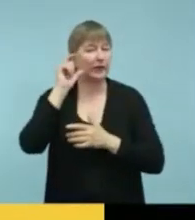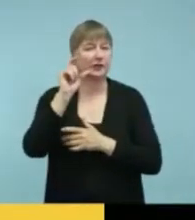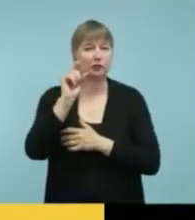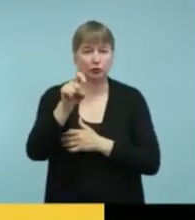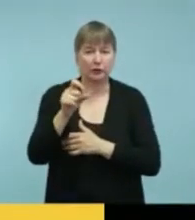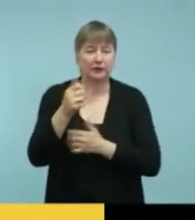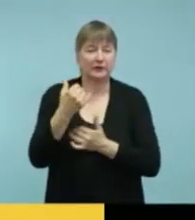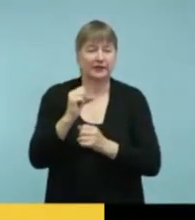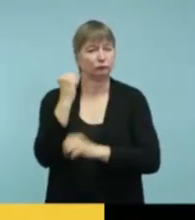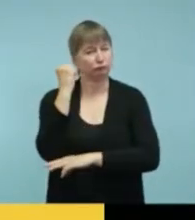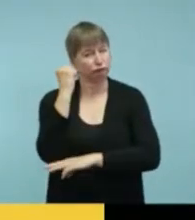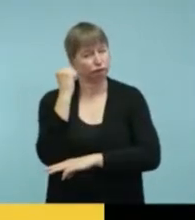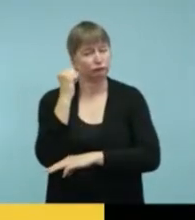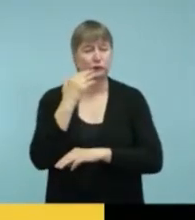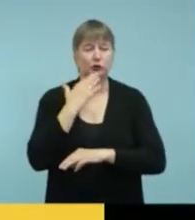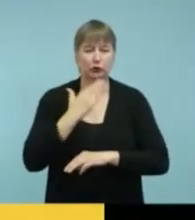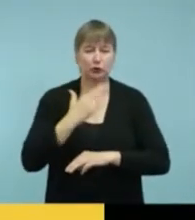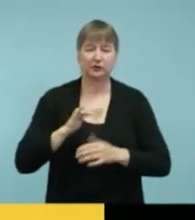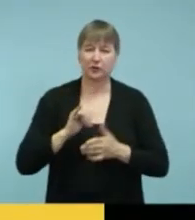So, um,